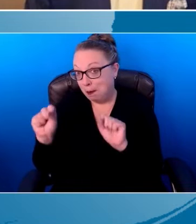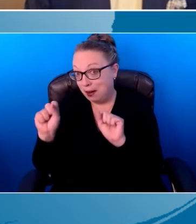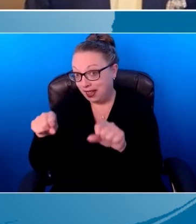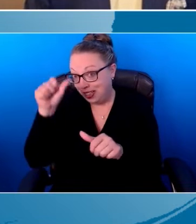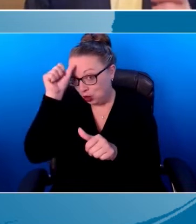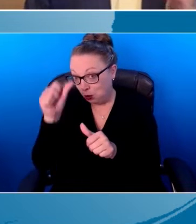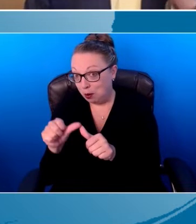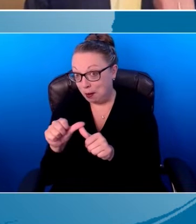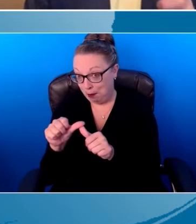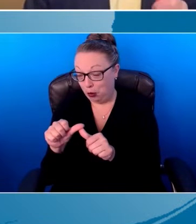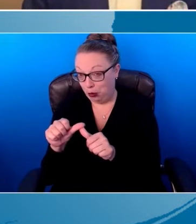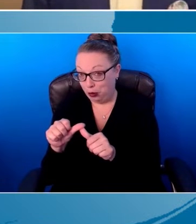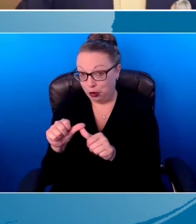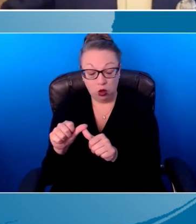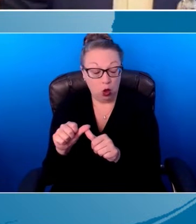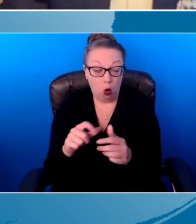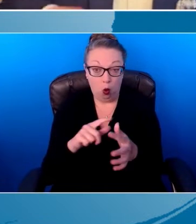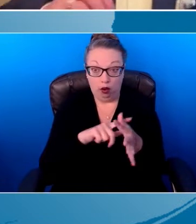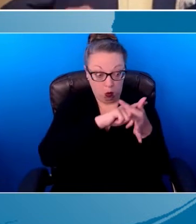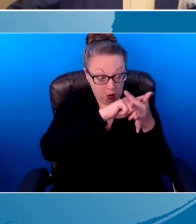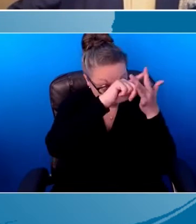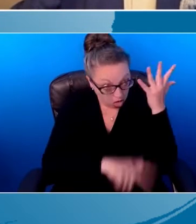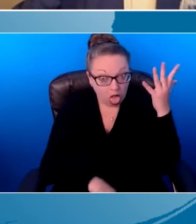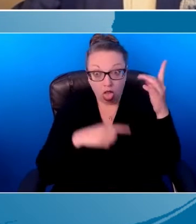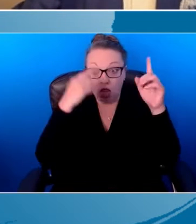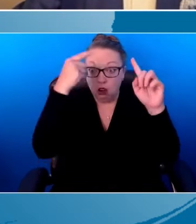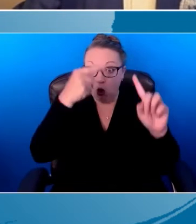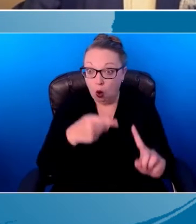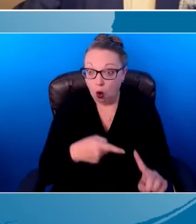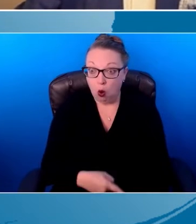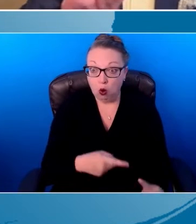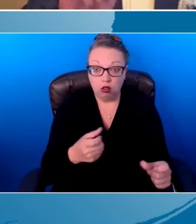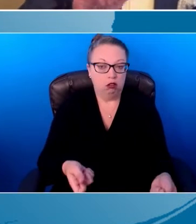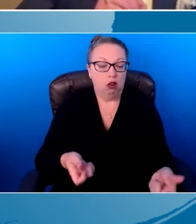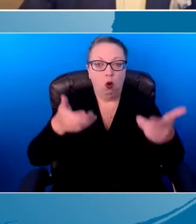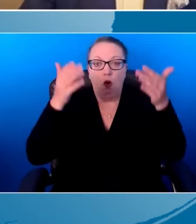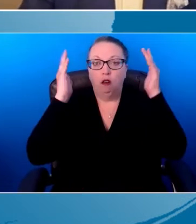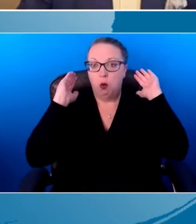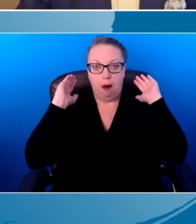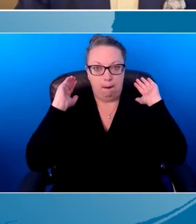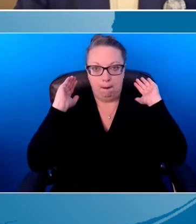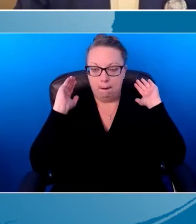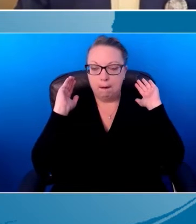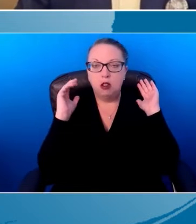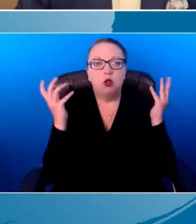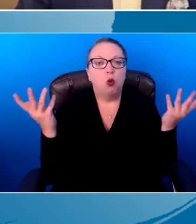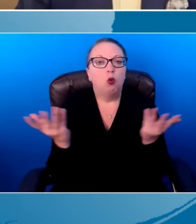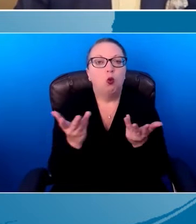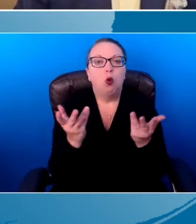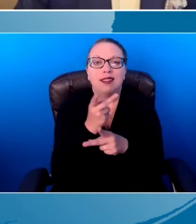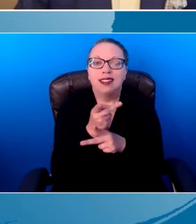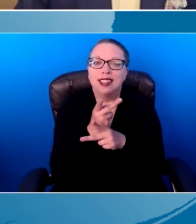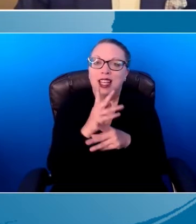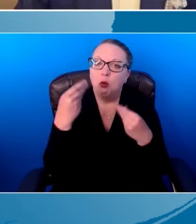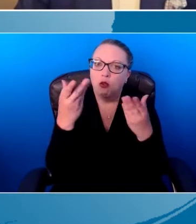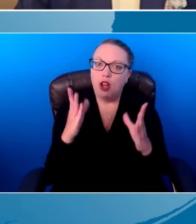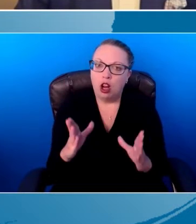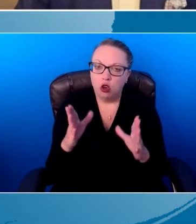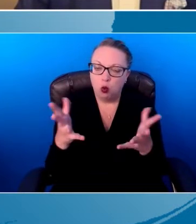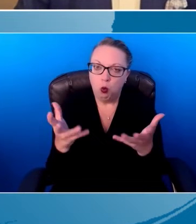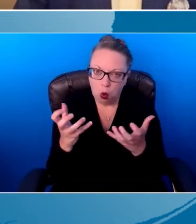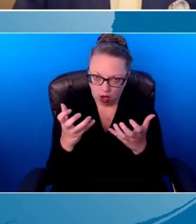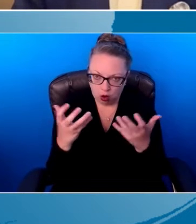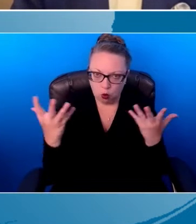and too overwhelming. So what is it that the caregiver wants to have happen? What's their priority for the child? Our approach to